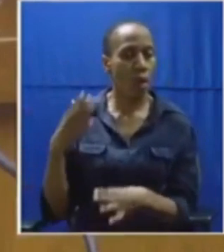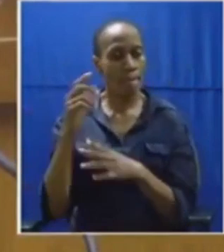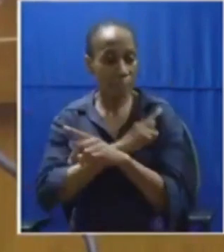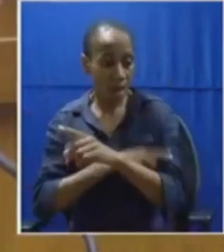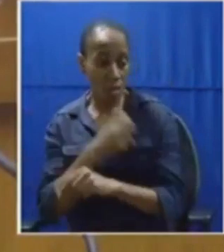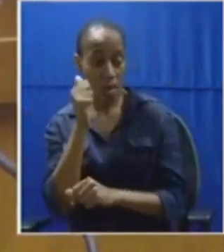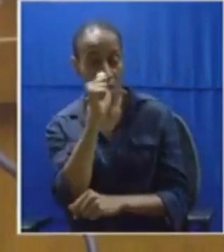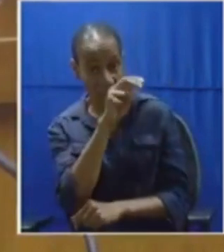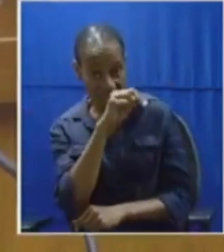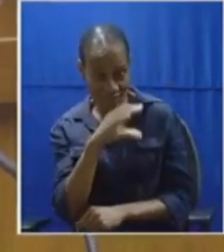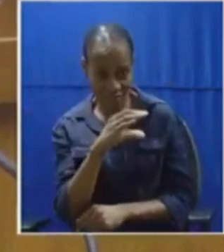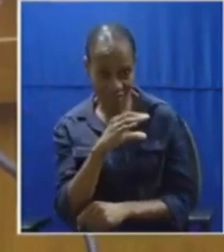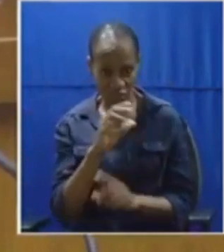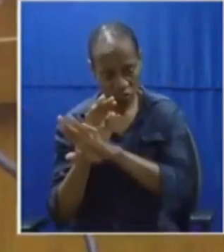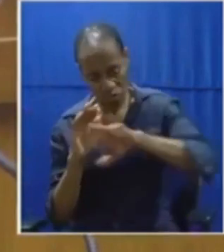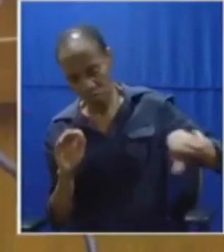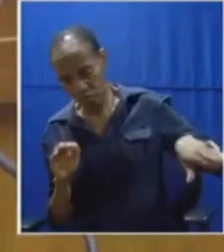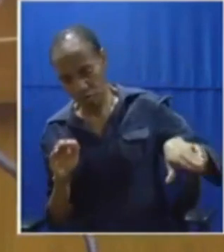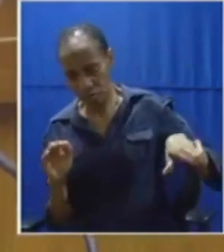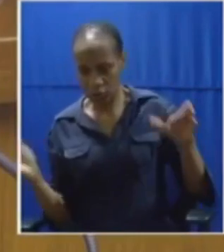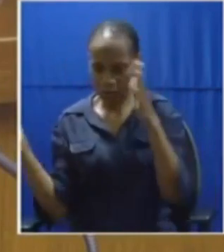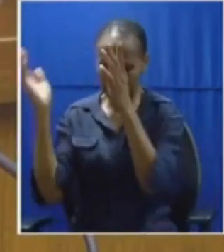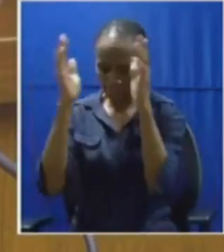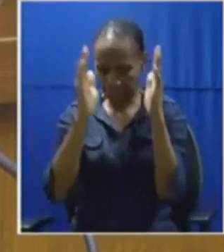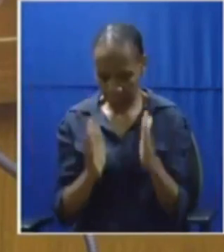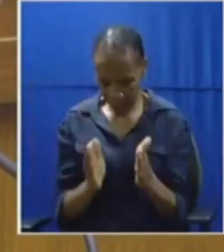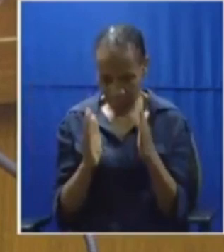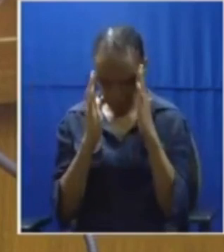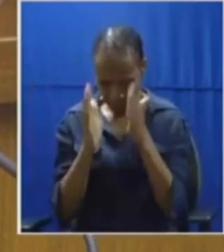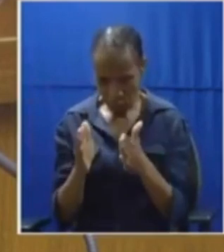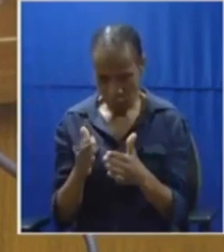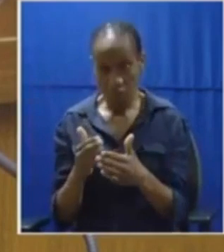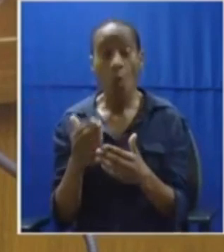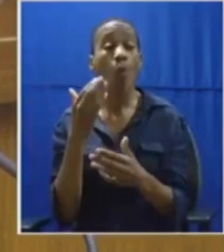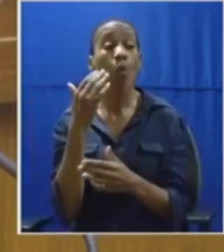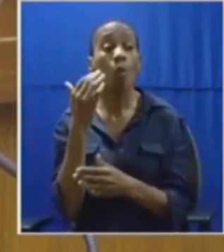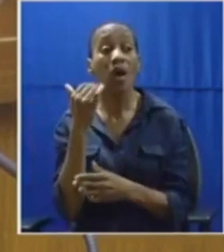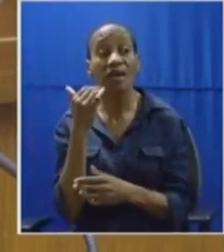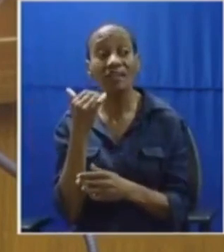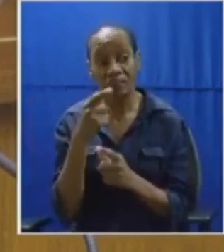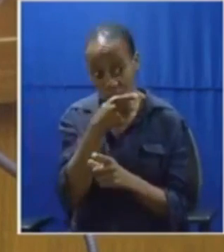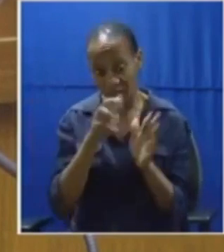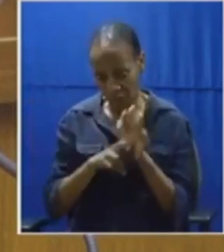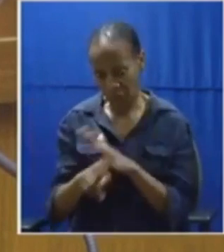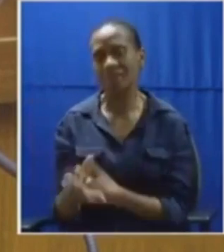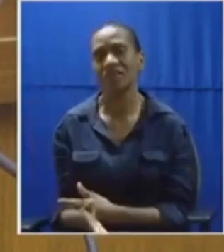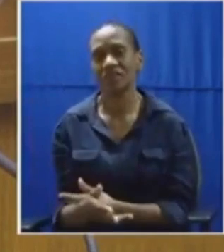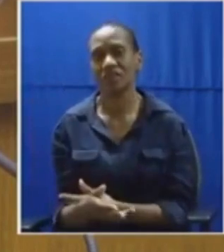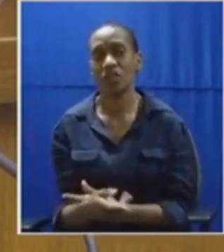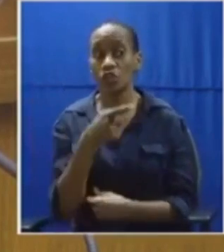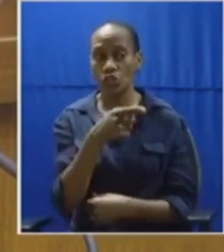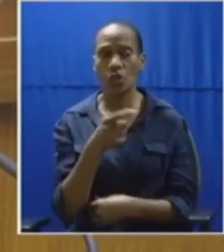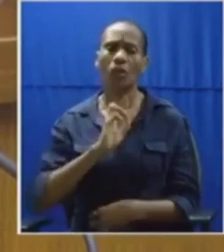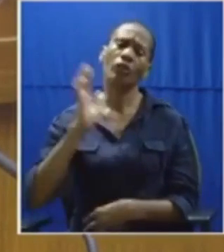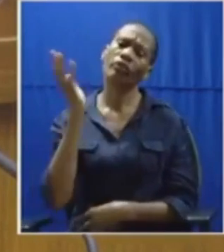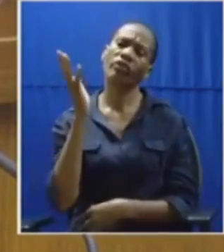and replace it with a position of whiteness that surrounds you you want to sound white